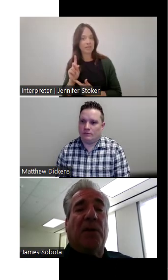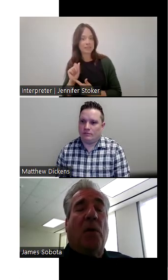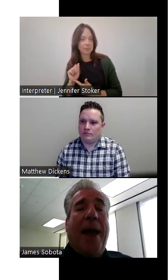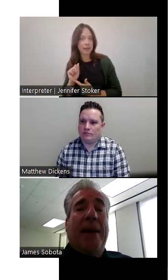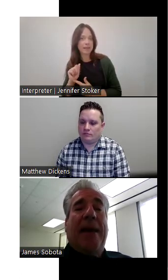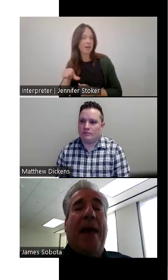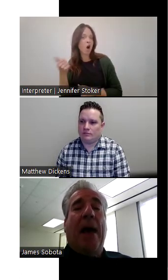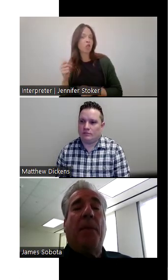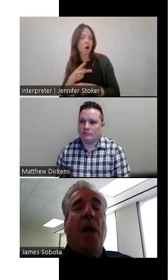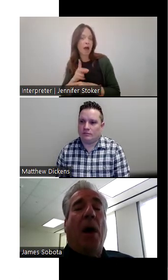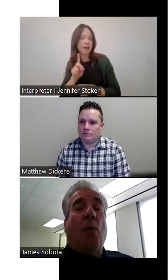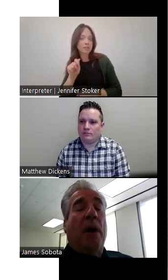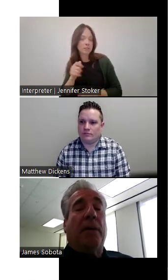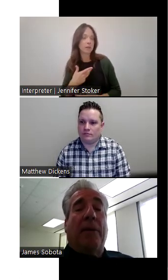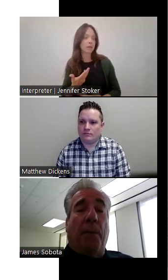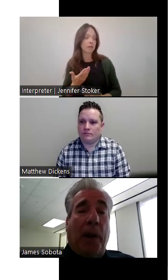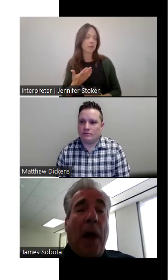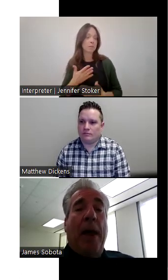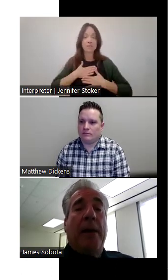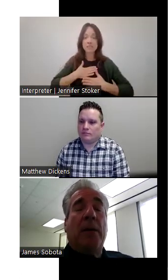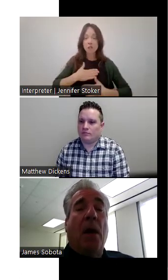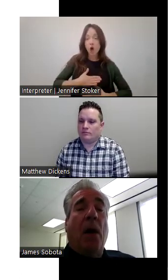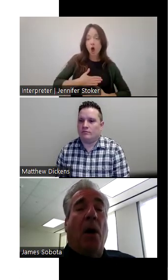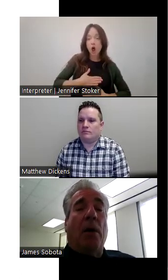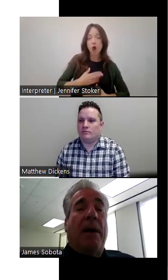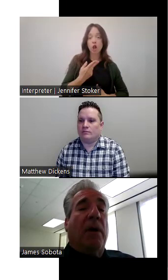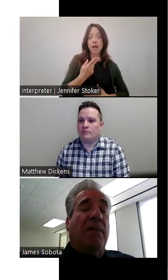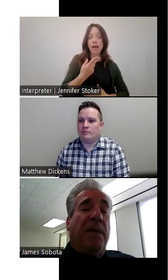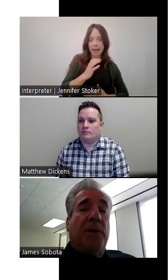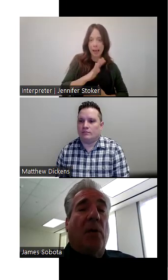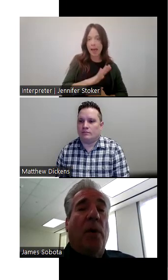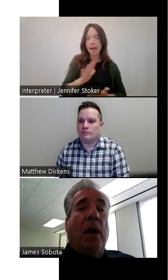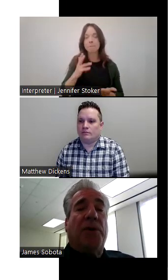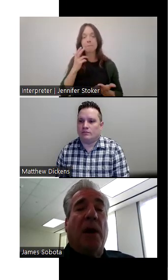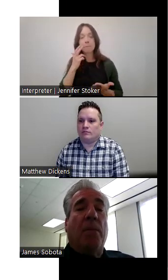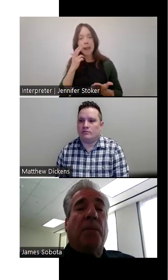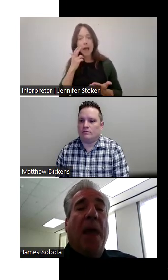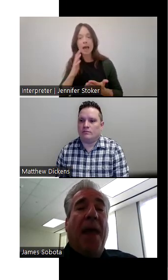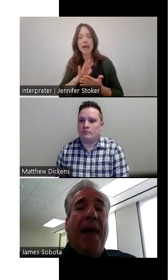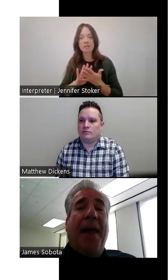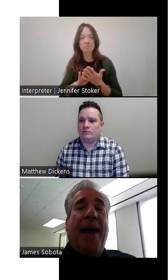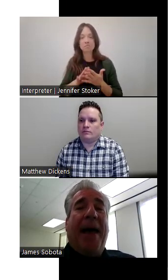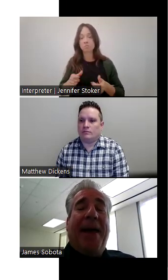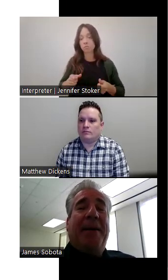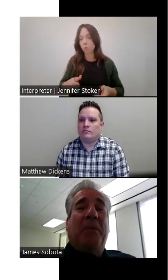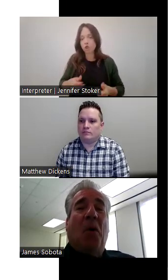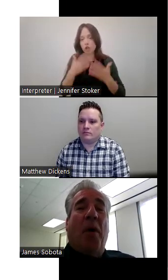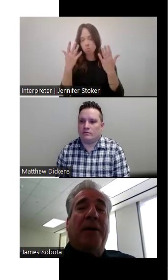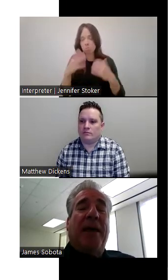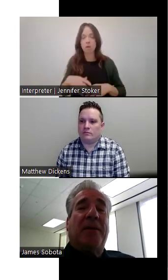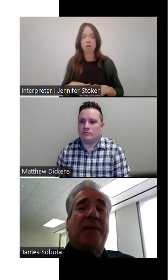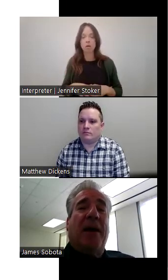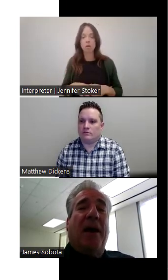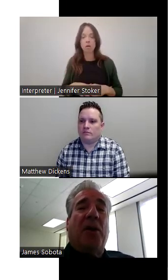physical handicap or whether they were blind or they were confined to a wheelchair. And I ended up